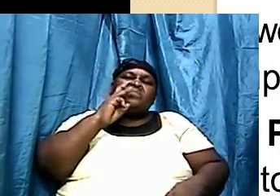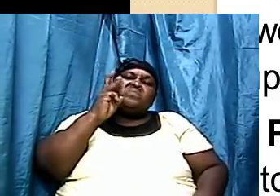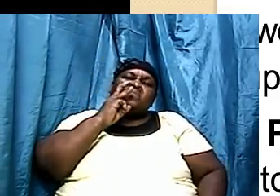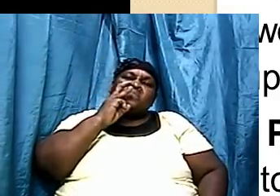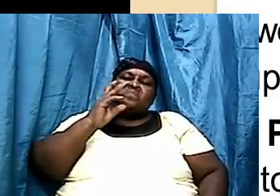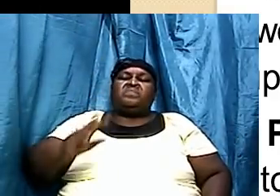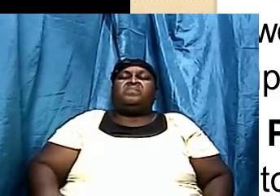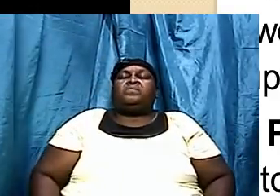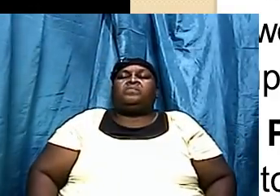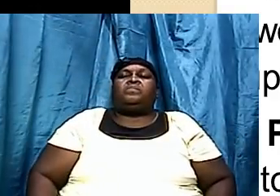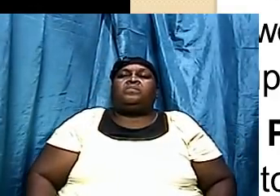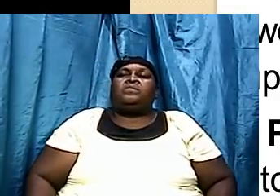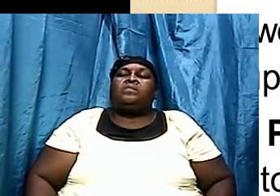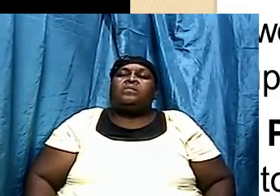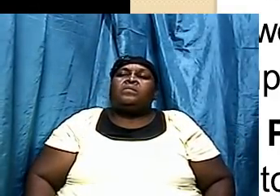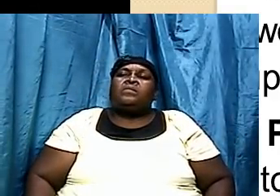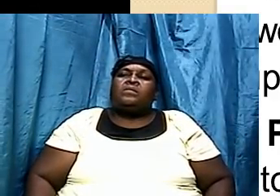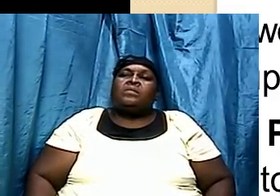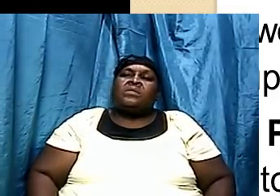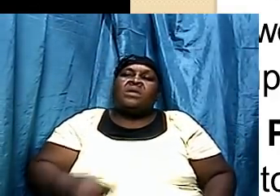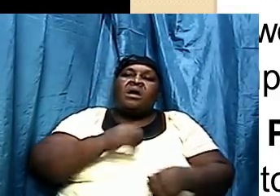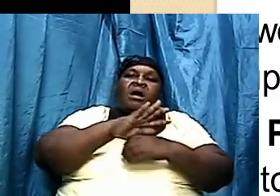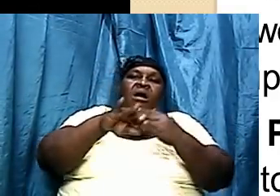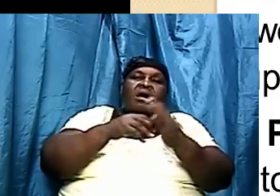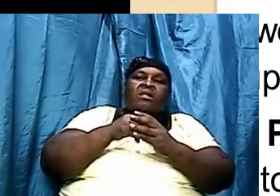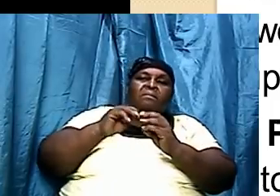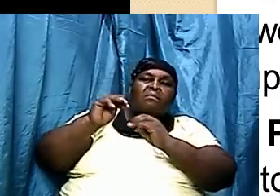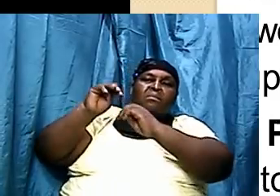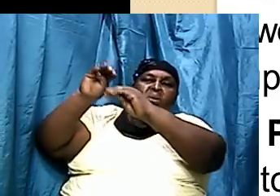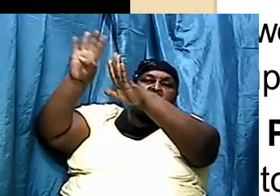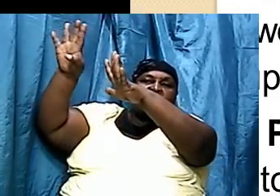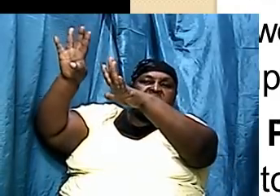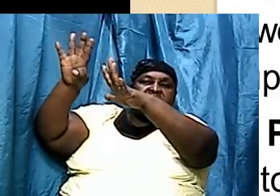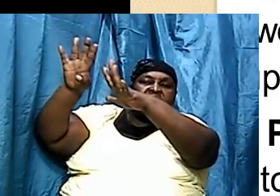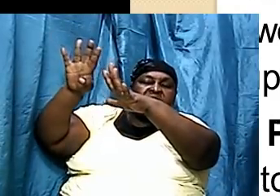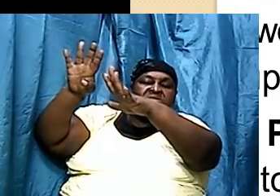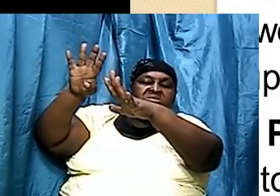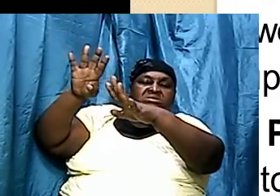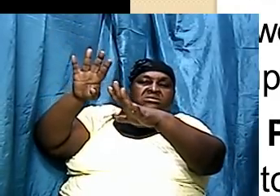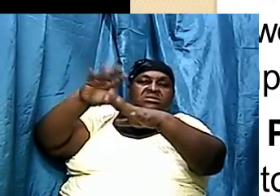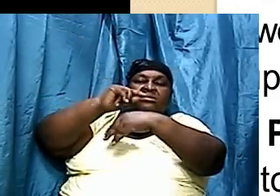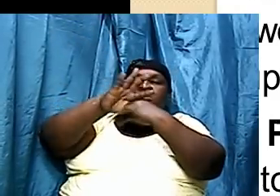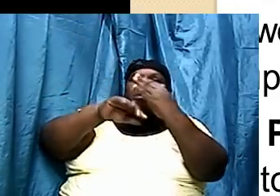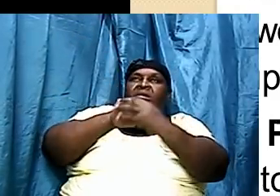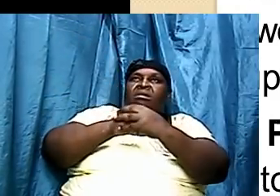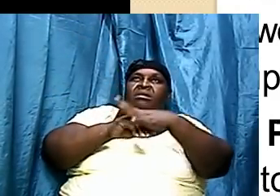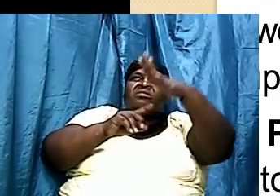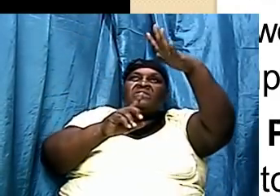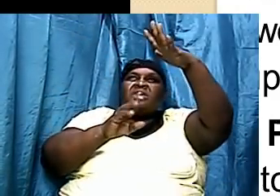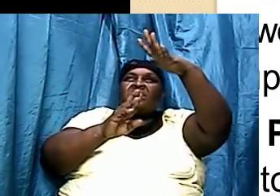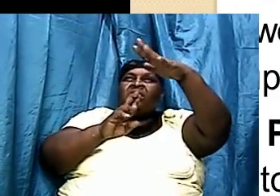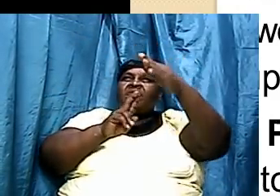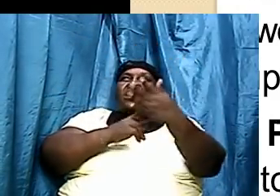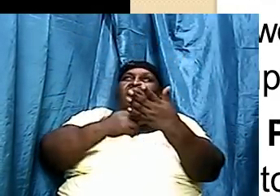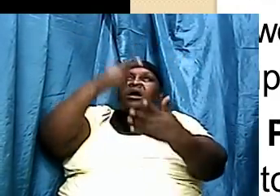the flood God said that all the mountains all the high hills were covered with water